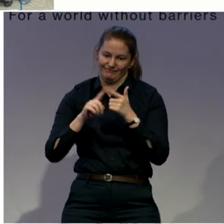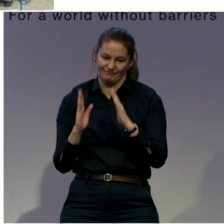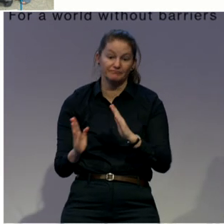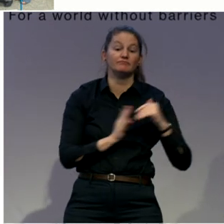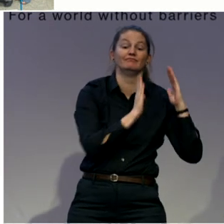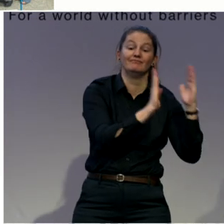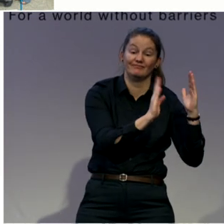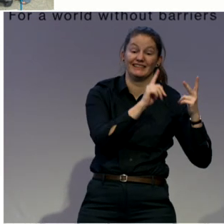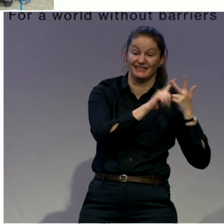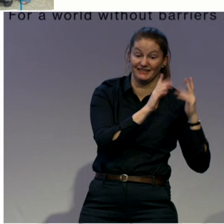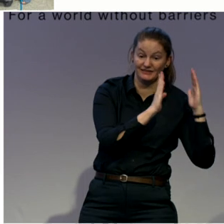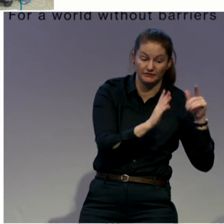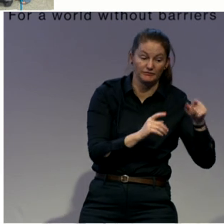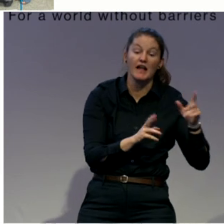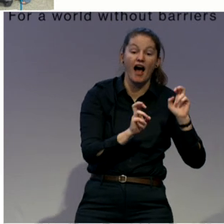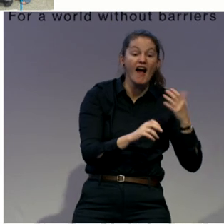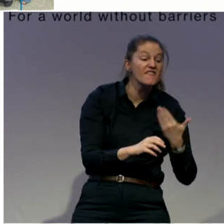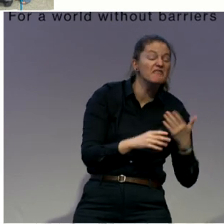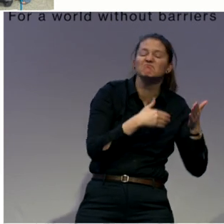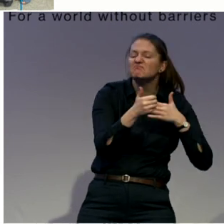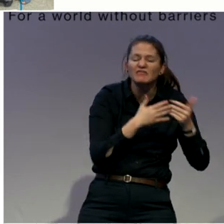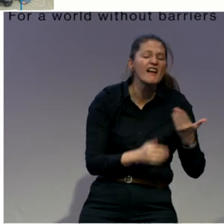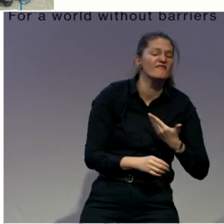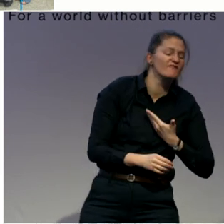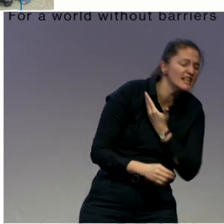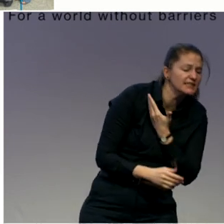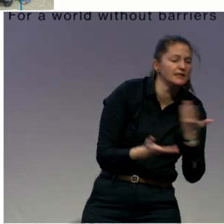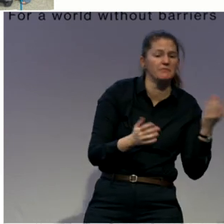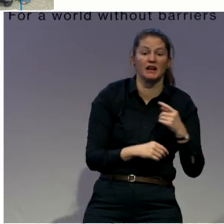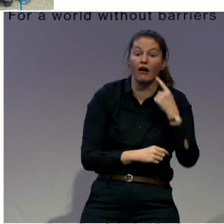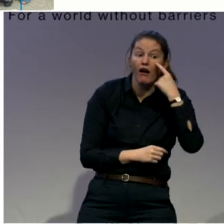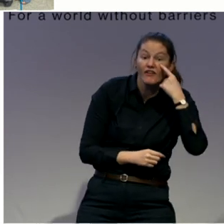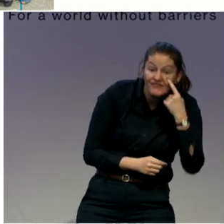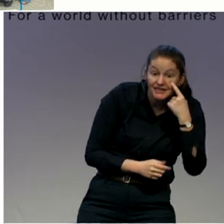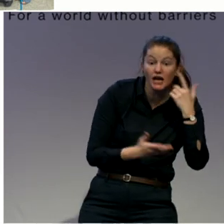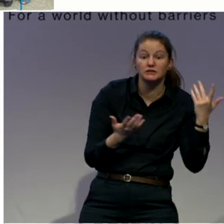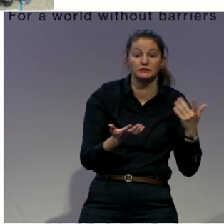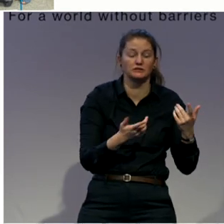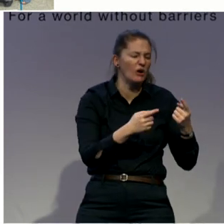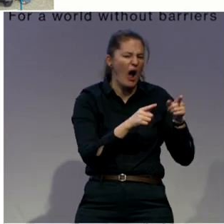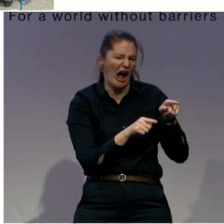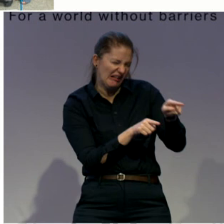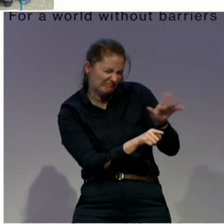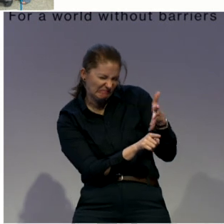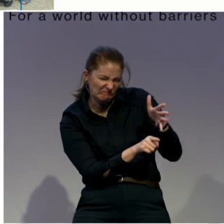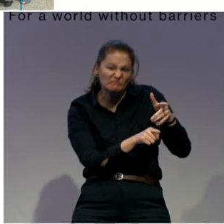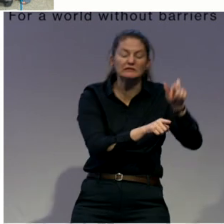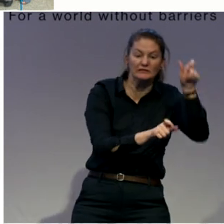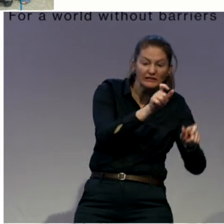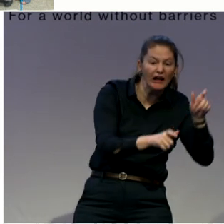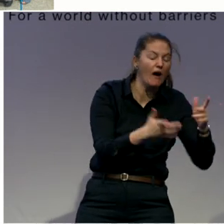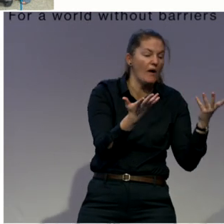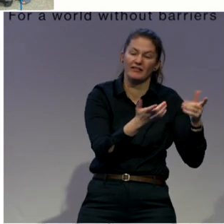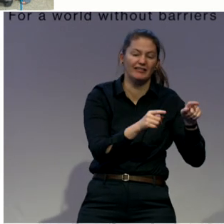suspect, a defendant, incarcerated person. Pathways is for them all. In step three, we provide ongoing